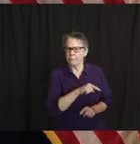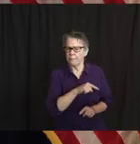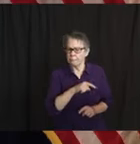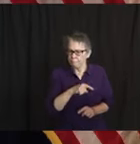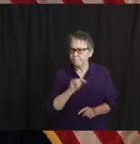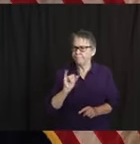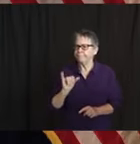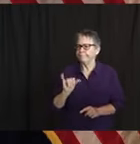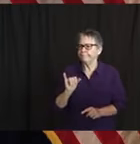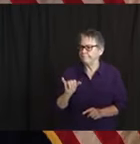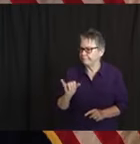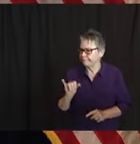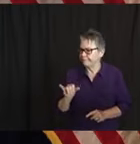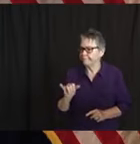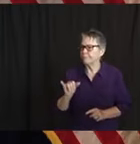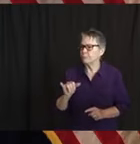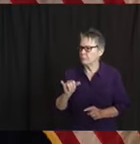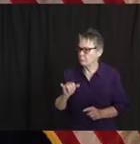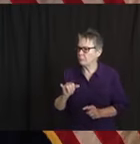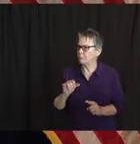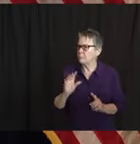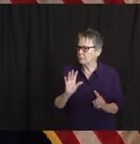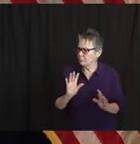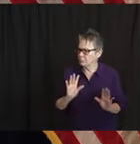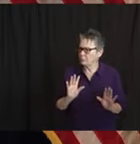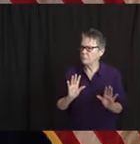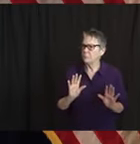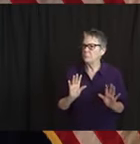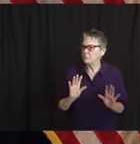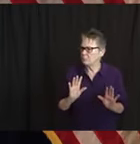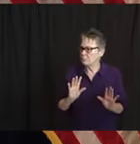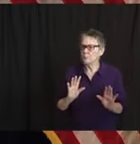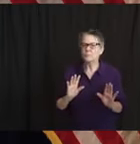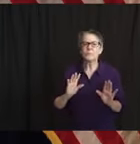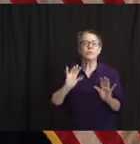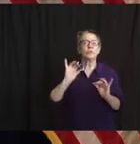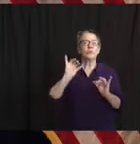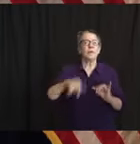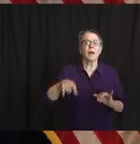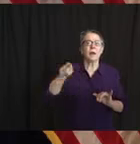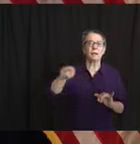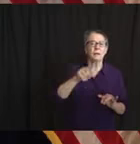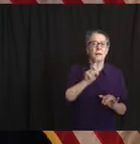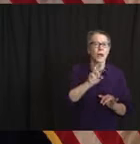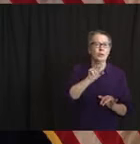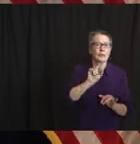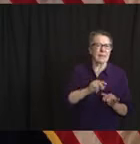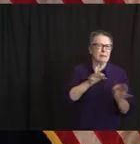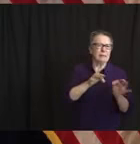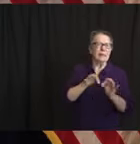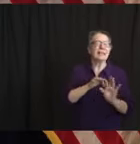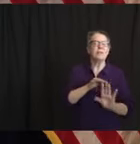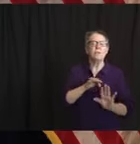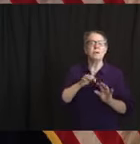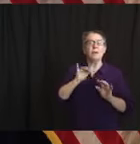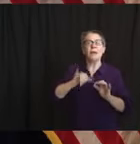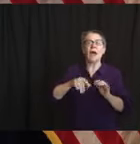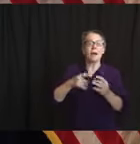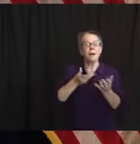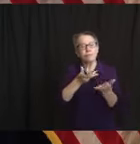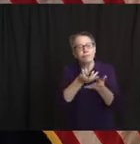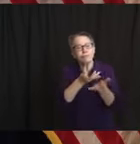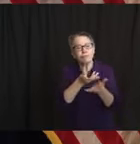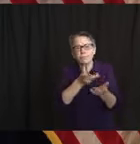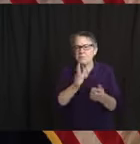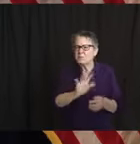EDA today put out a preliminary offering statement for $150 million in water utility